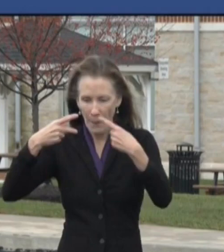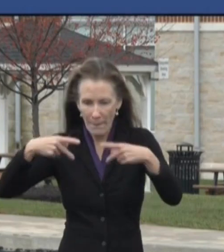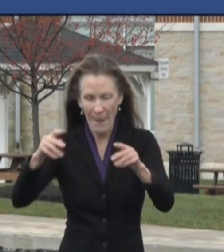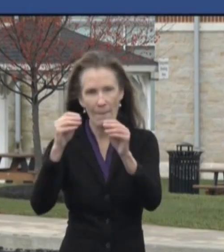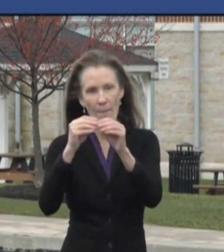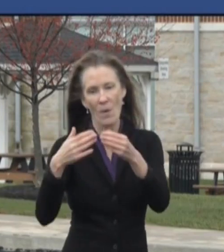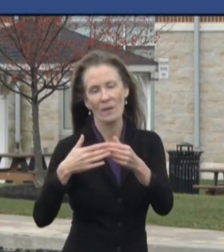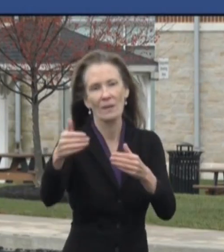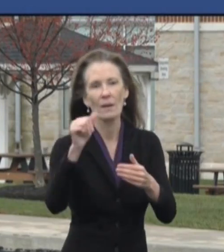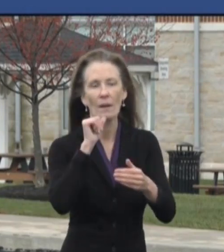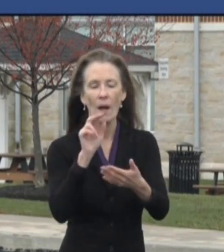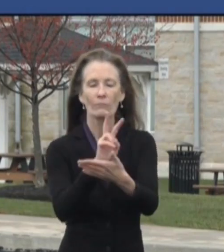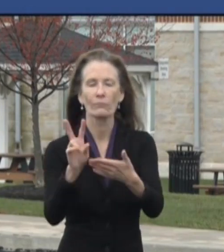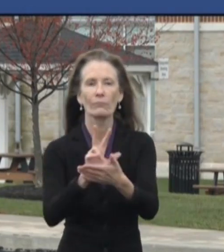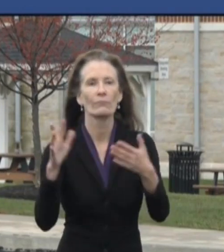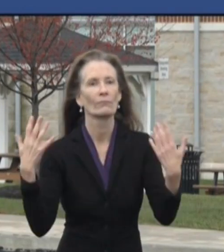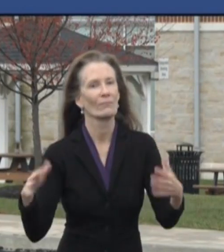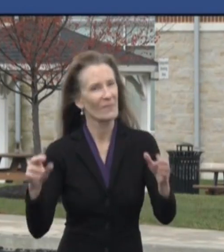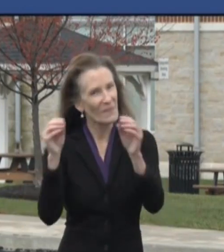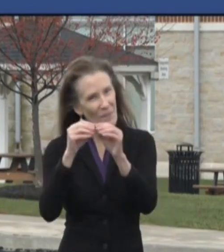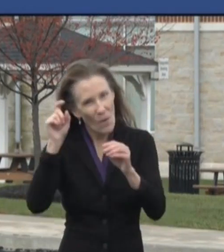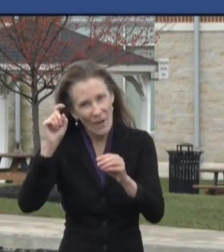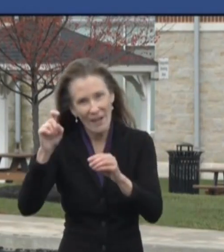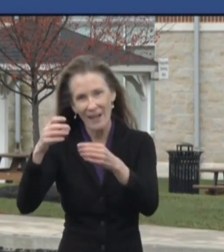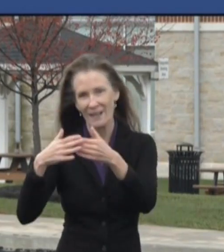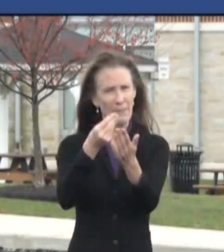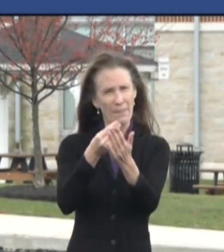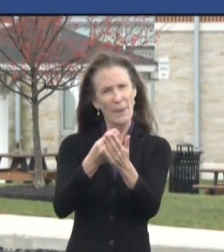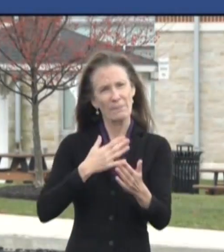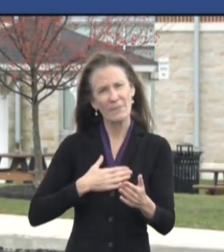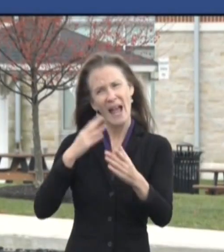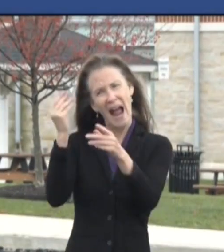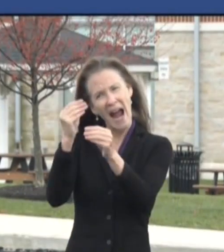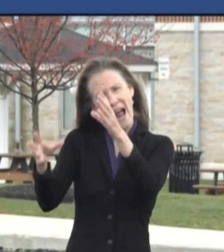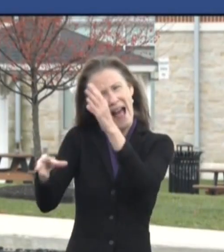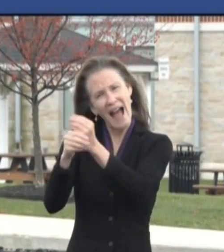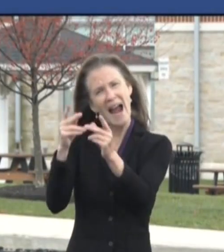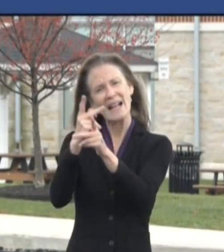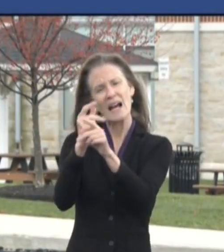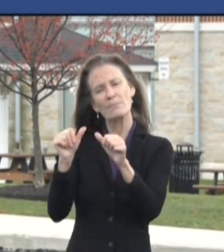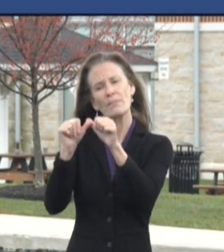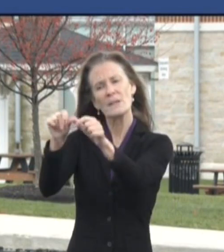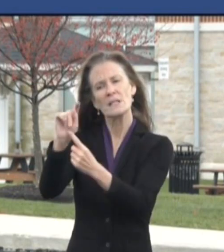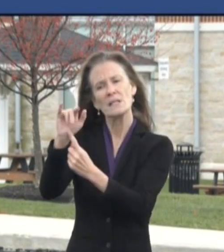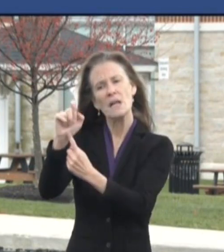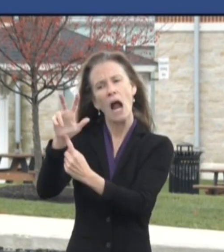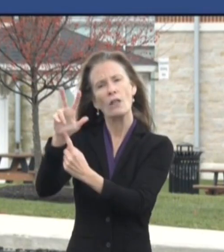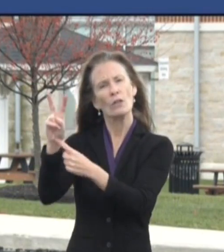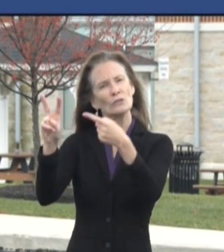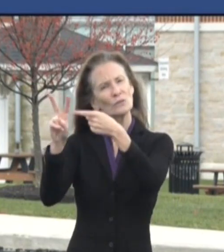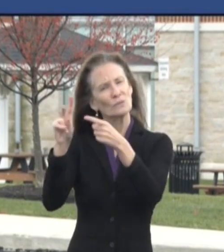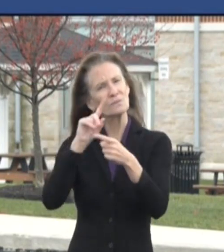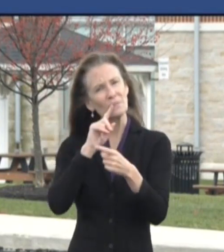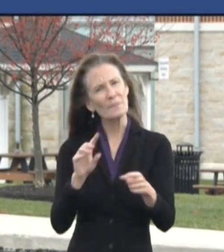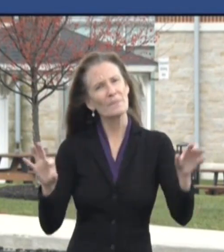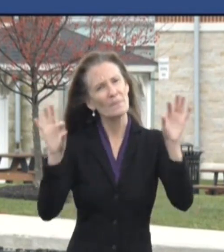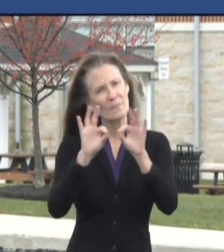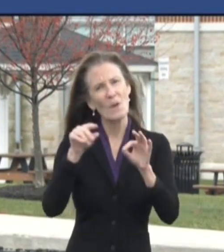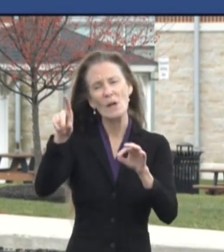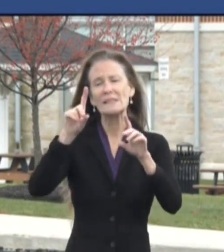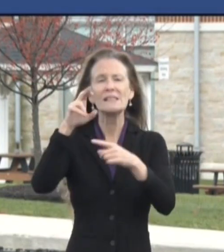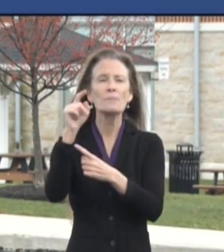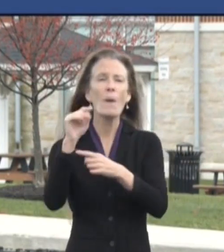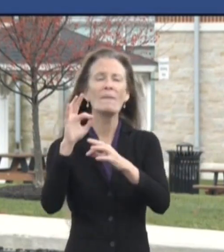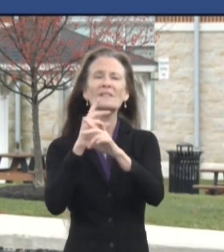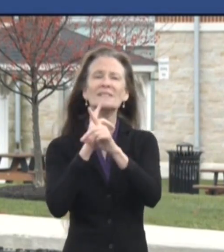response to combat the COVID-19 pandemic, including supporting community-based testing sites, distributing millions